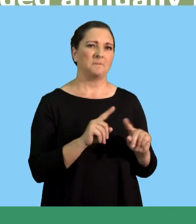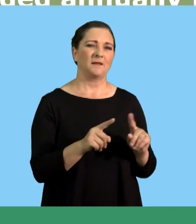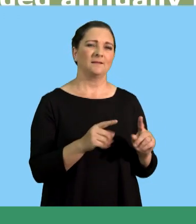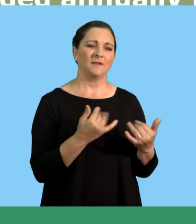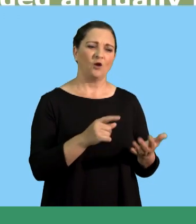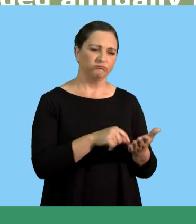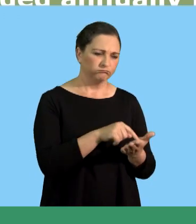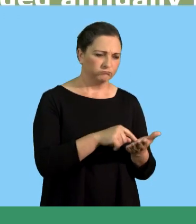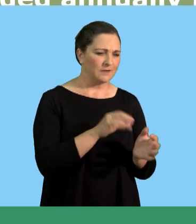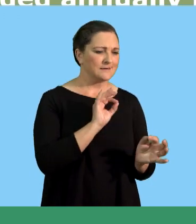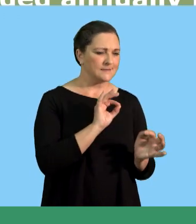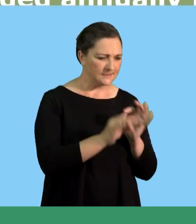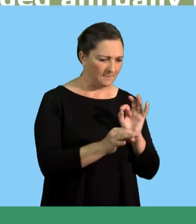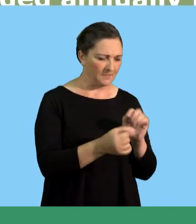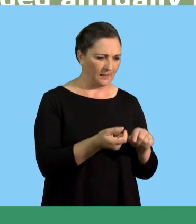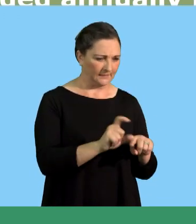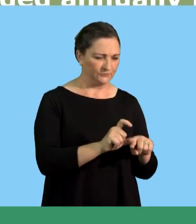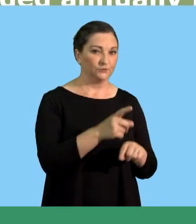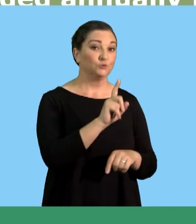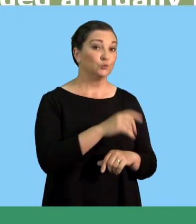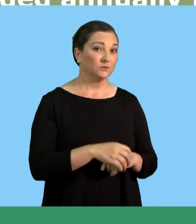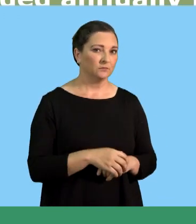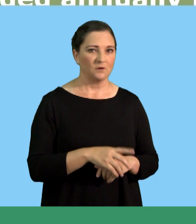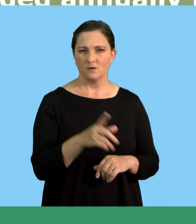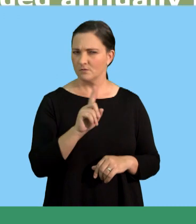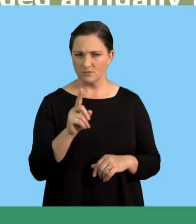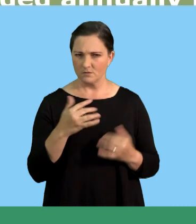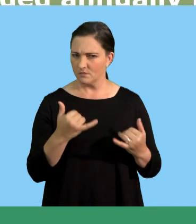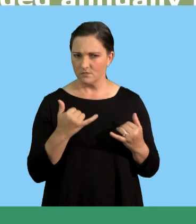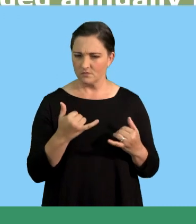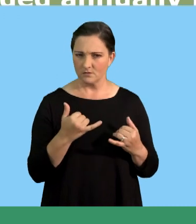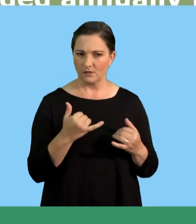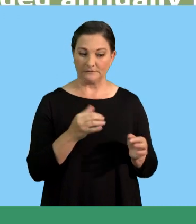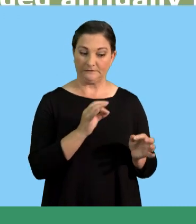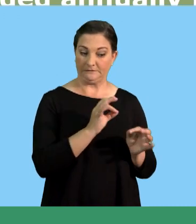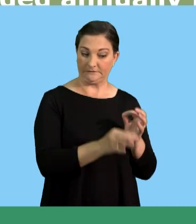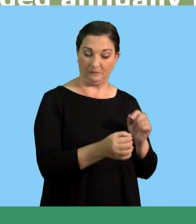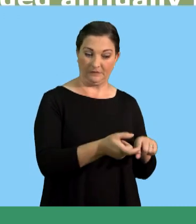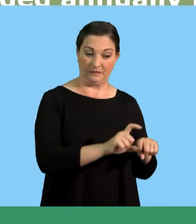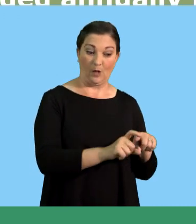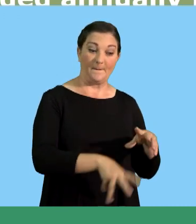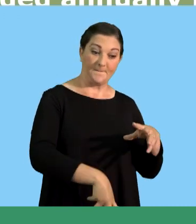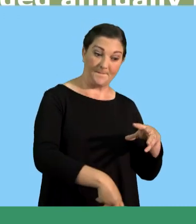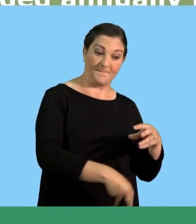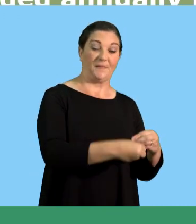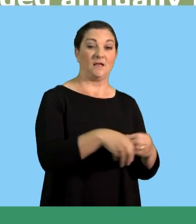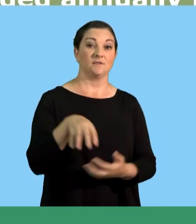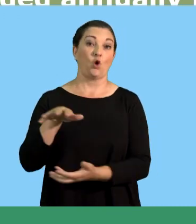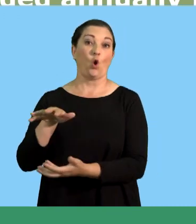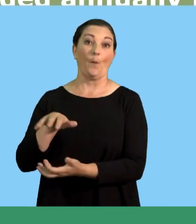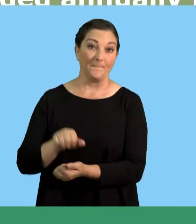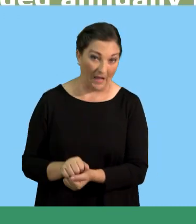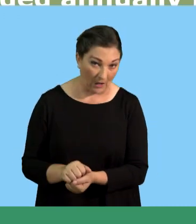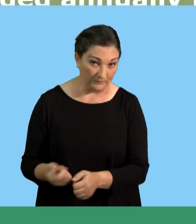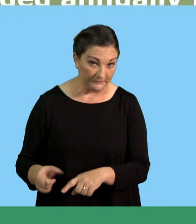calculating the simple interest that TAPELO will receive. We are not calculating the simple